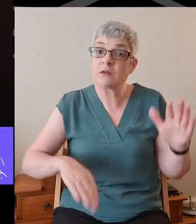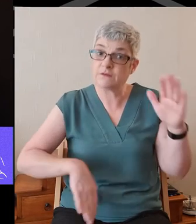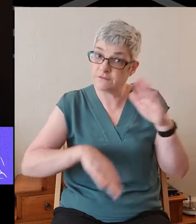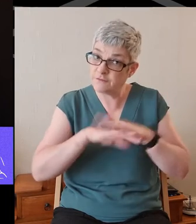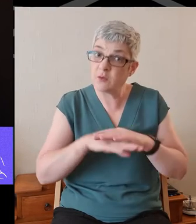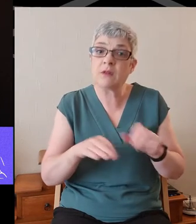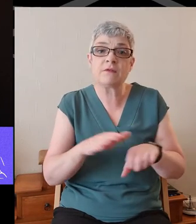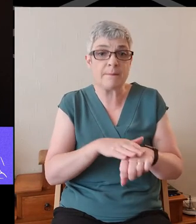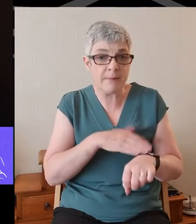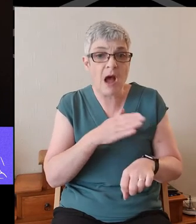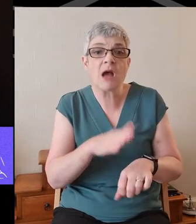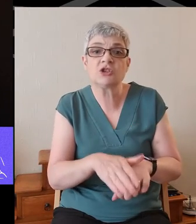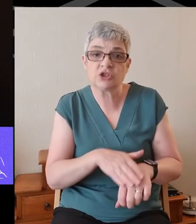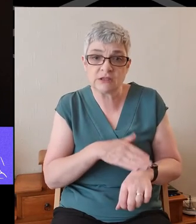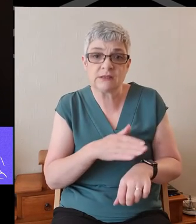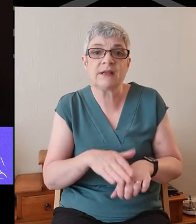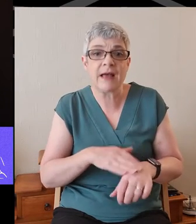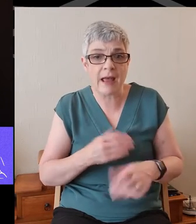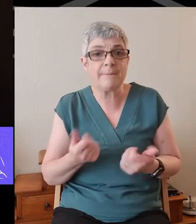compassion and mercy.